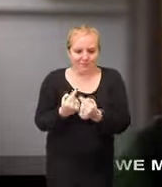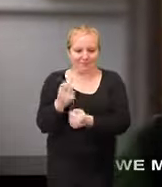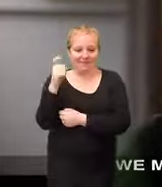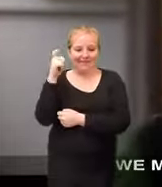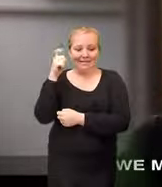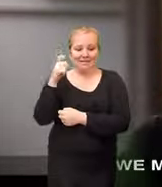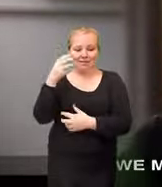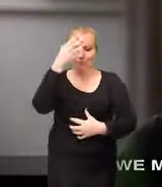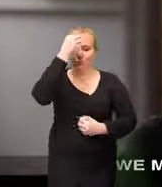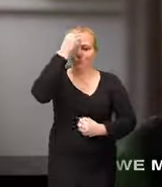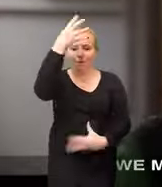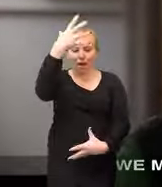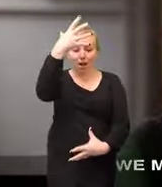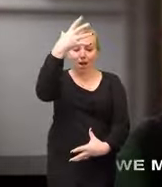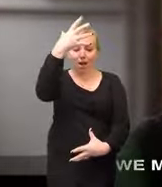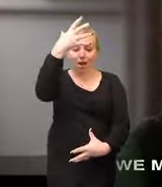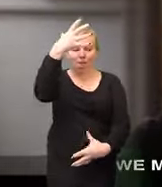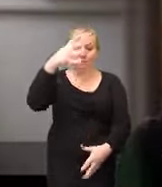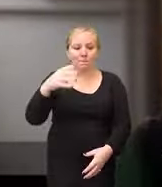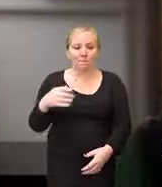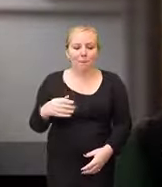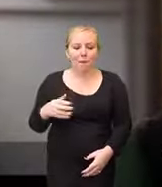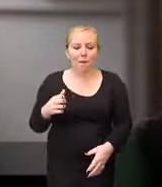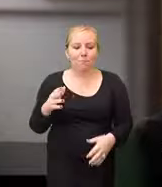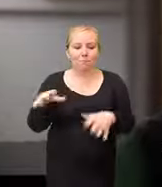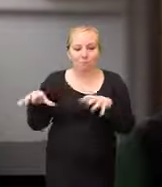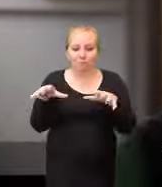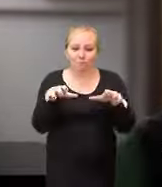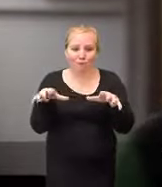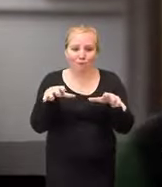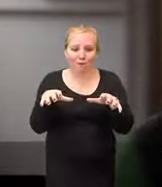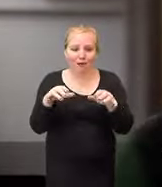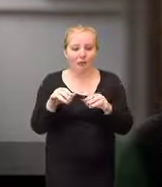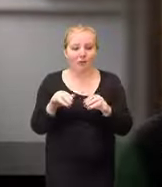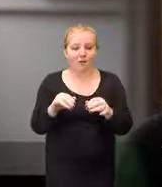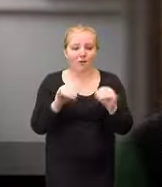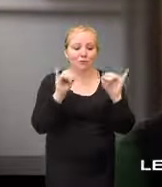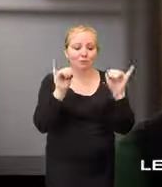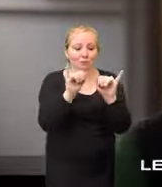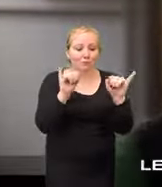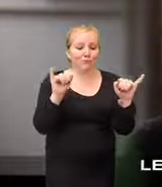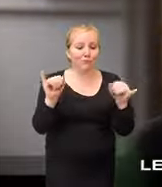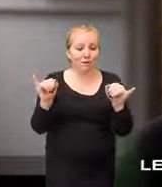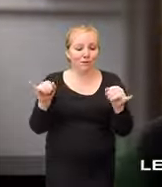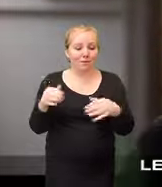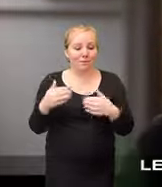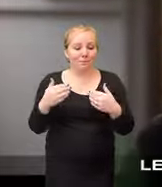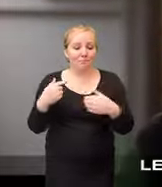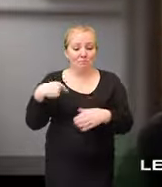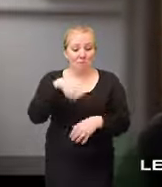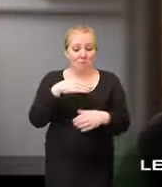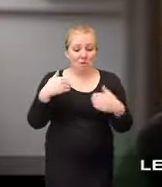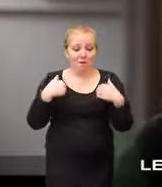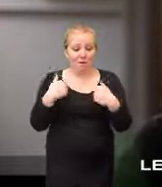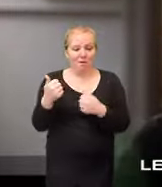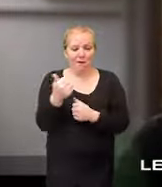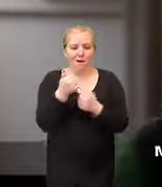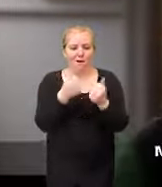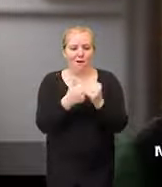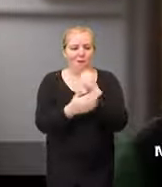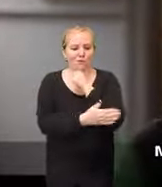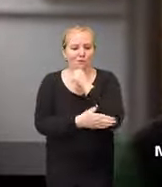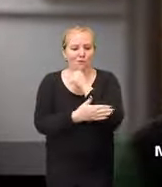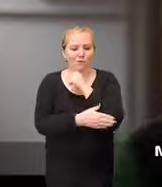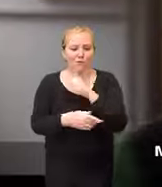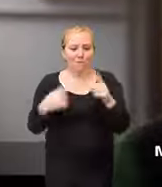we must unshackle our minds and begin to act like independent beings let's not waste our